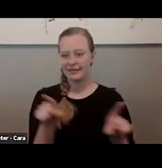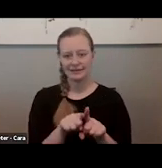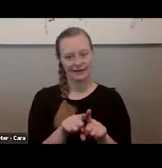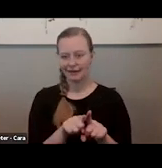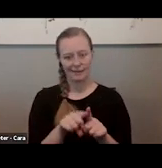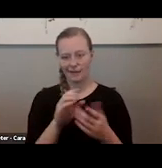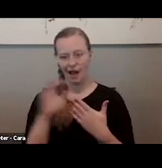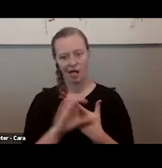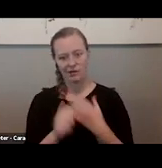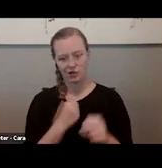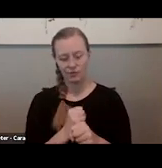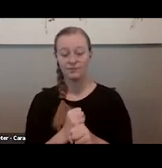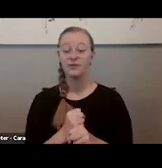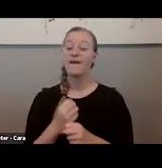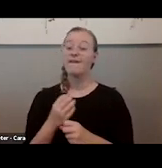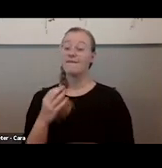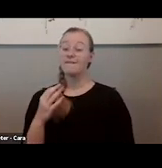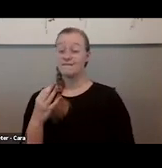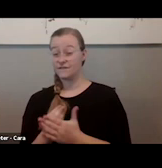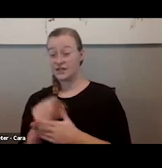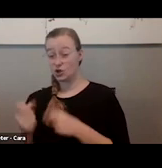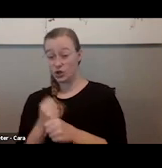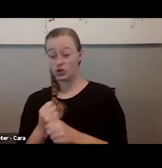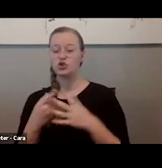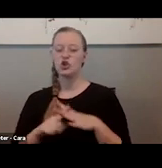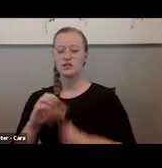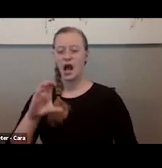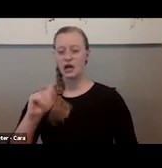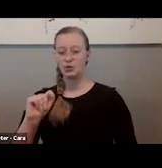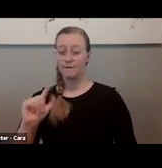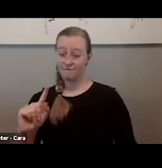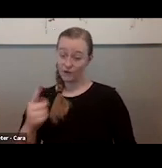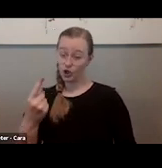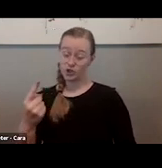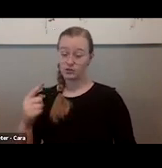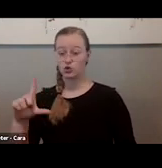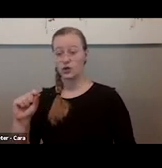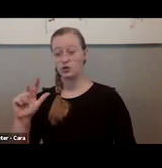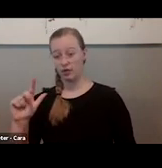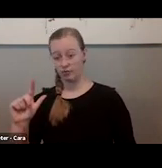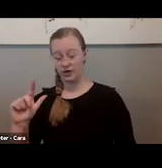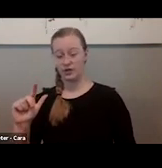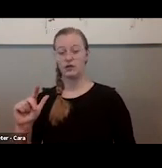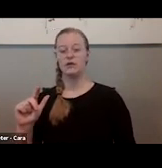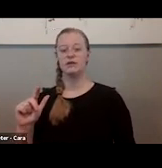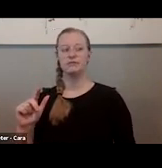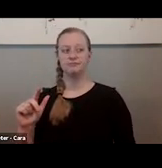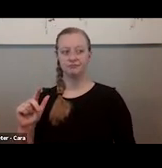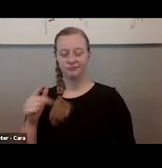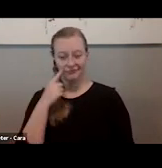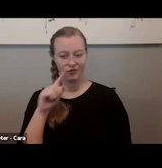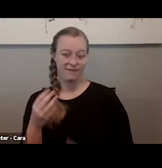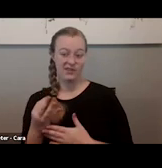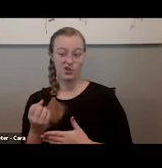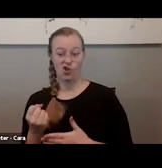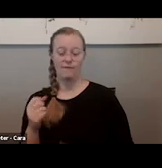fiscal year for federal government is from October 1, 2023, and that's for fiscal year 2024. That's